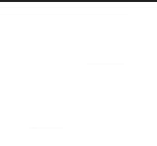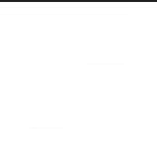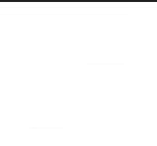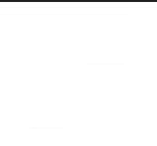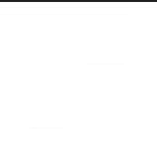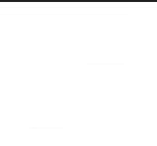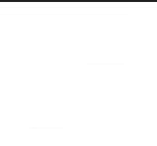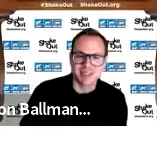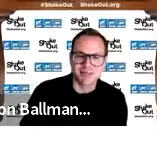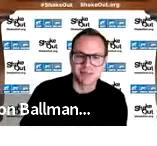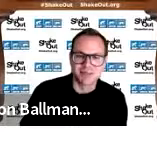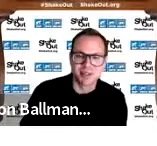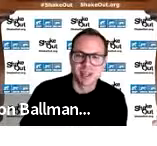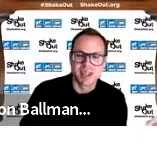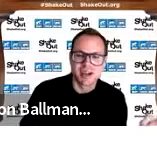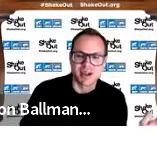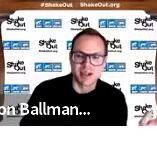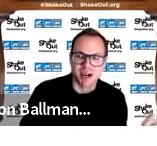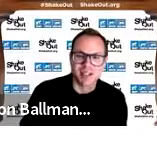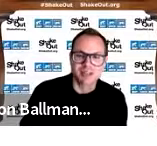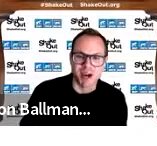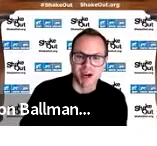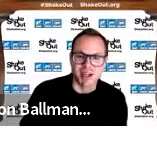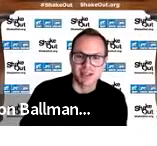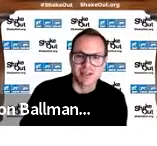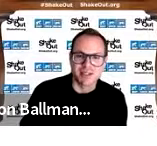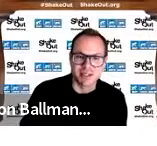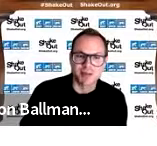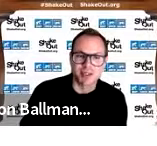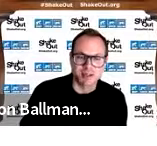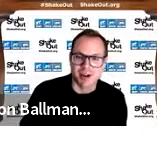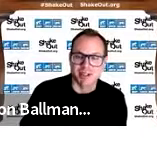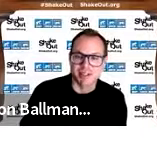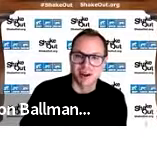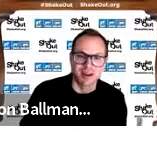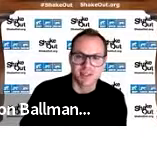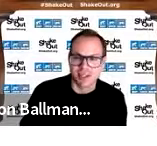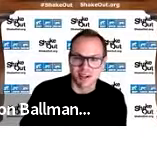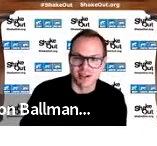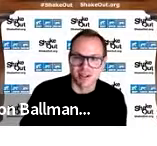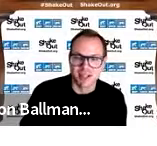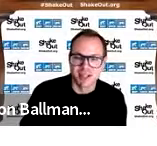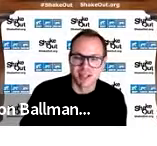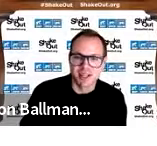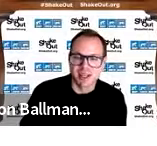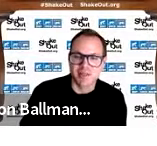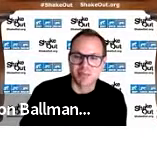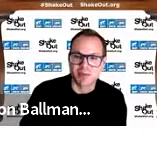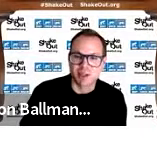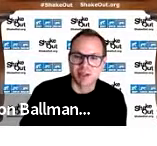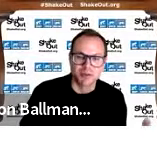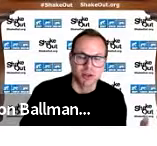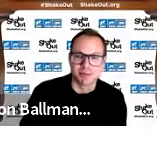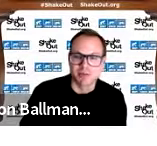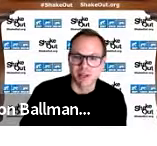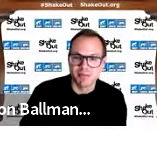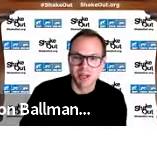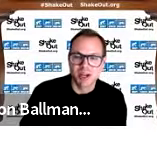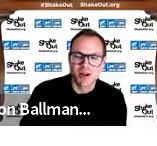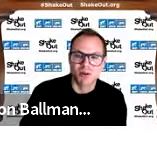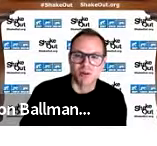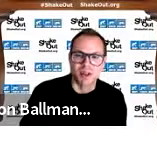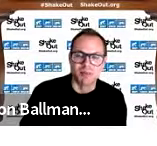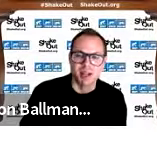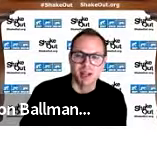Both injuries from earthquakes are caused by these objects around us that aren't secured. And then we trip over